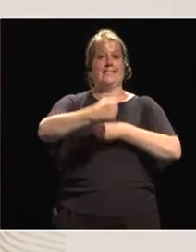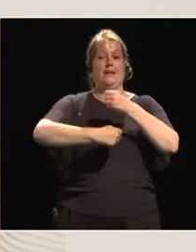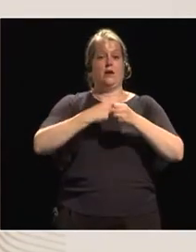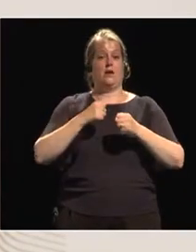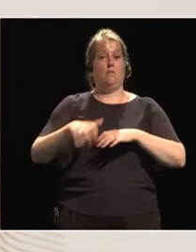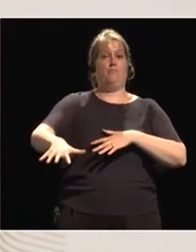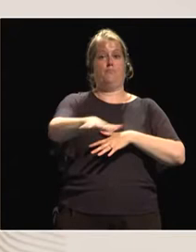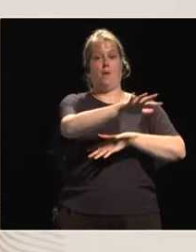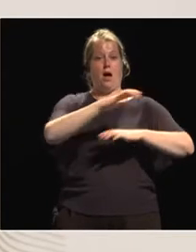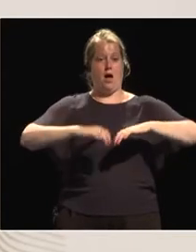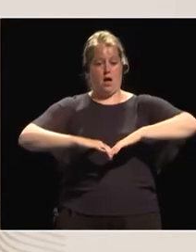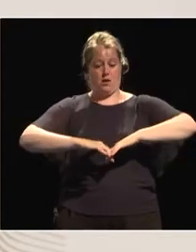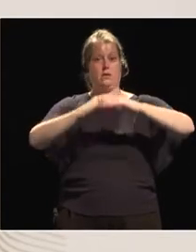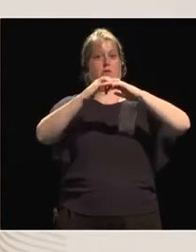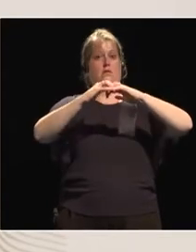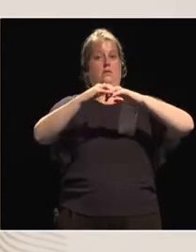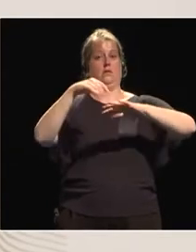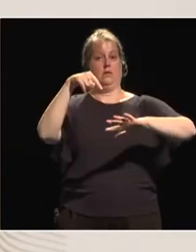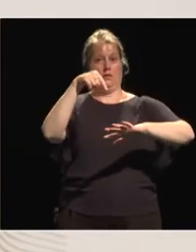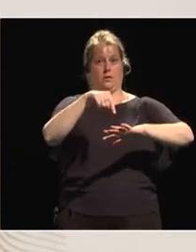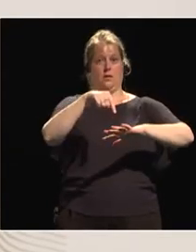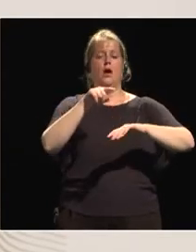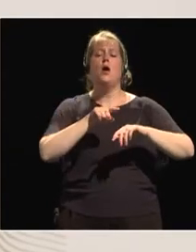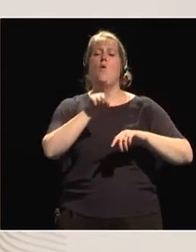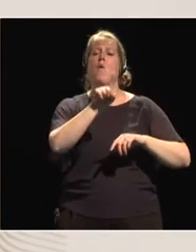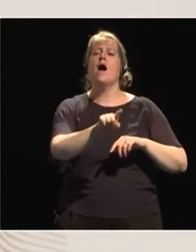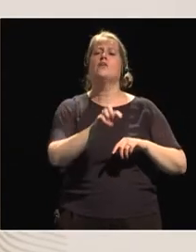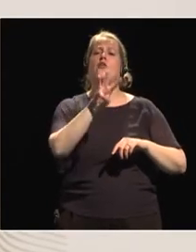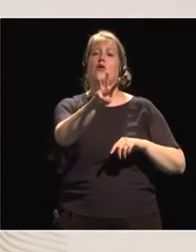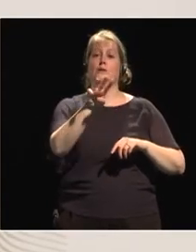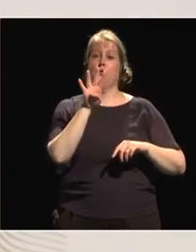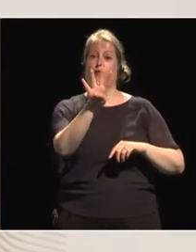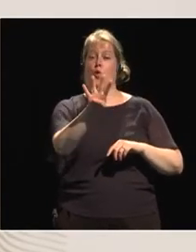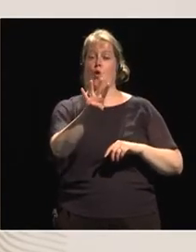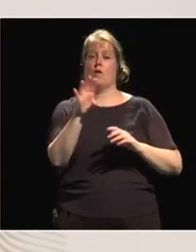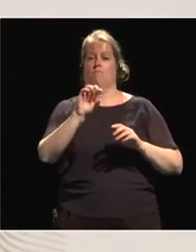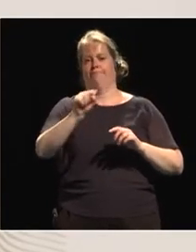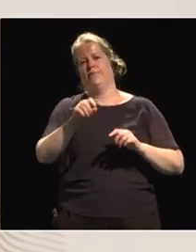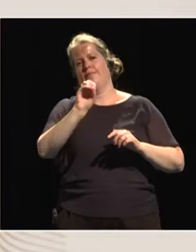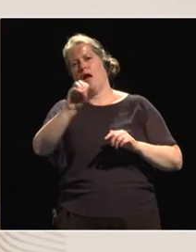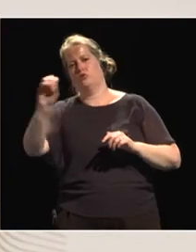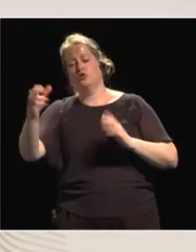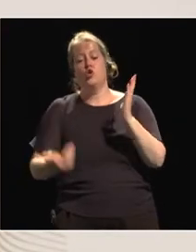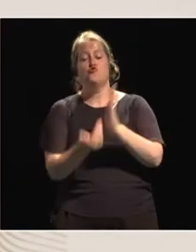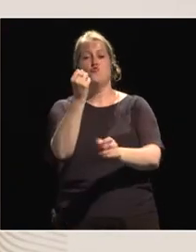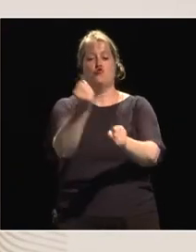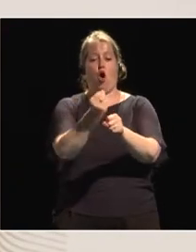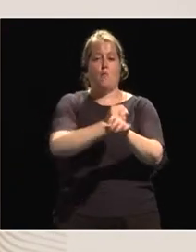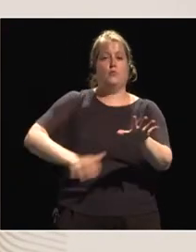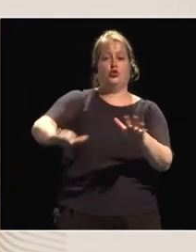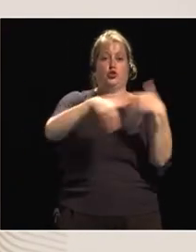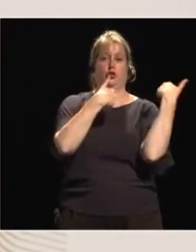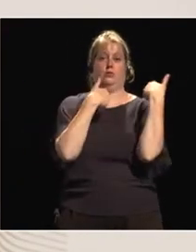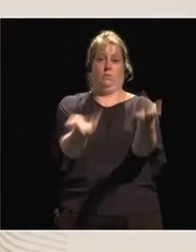that should create 134,000 new jobs in the region. I